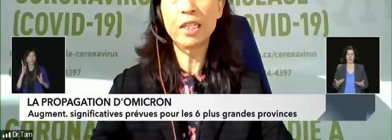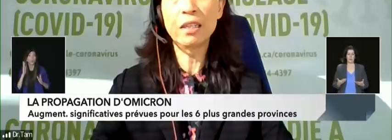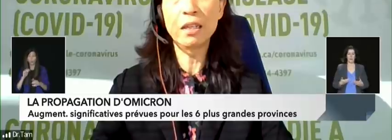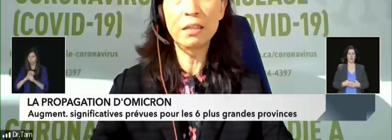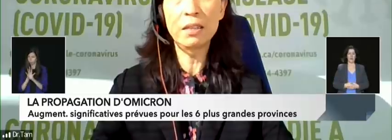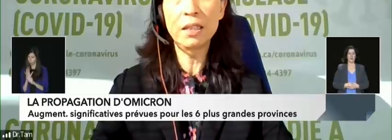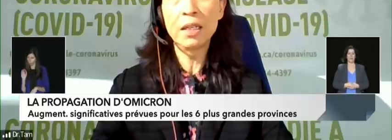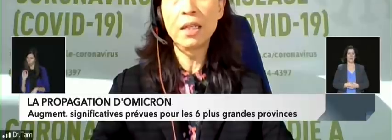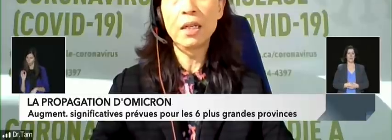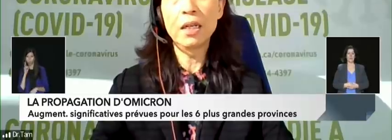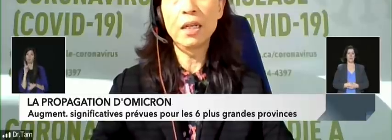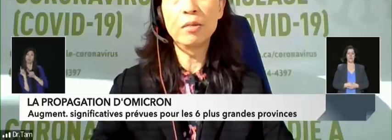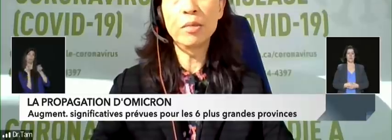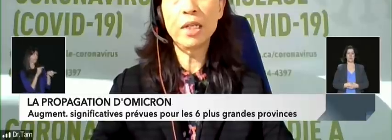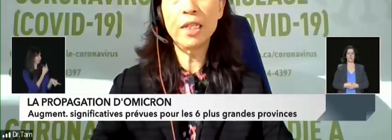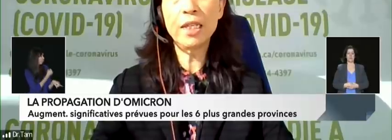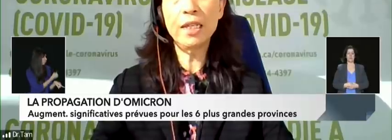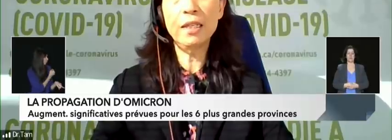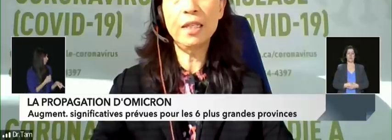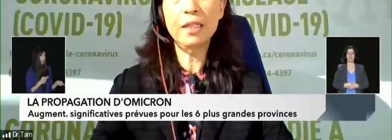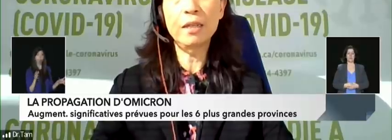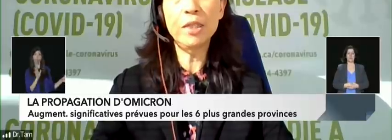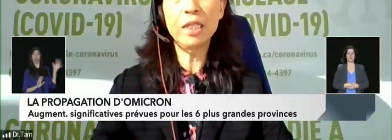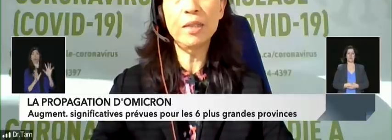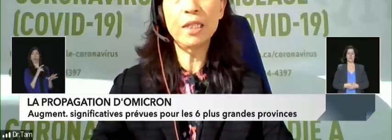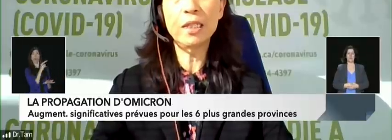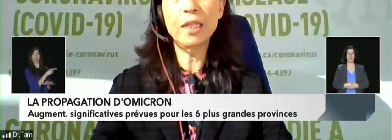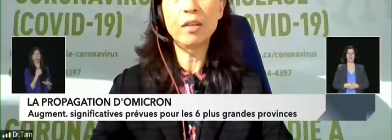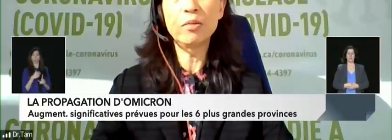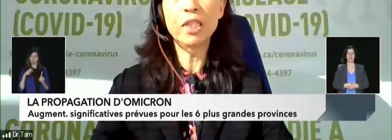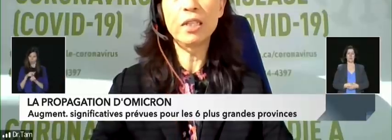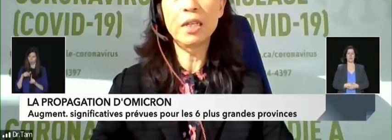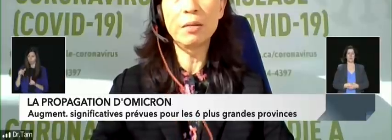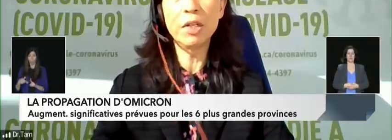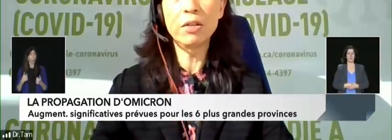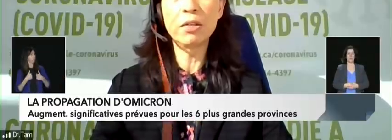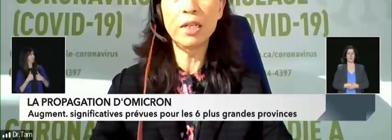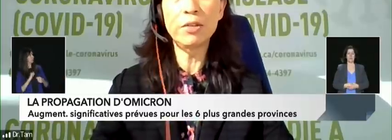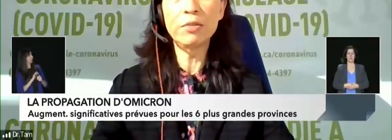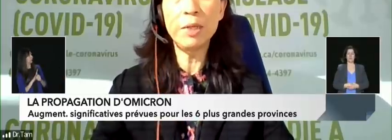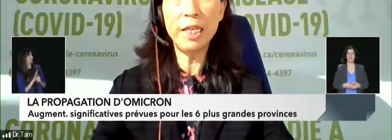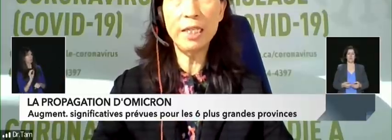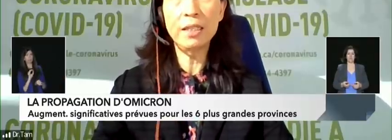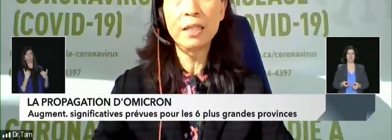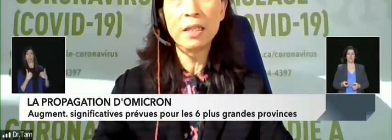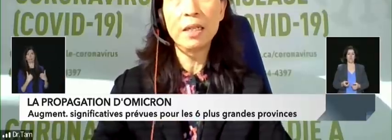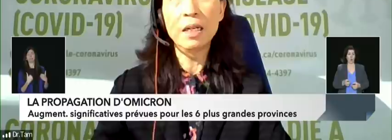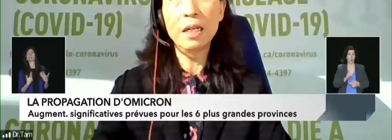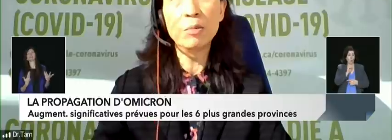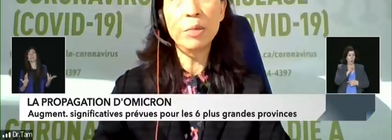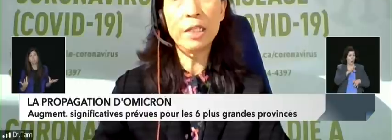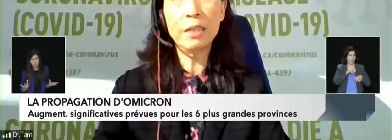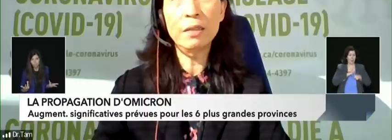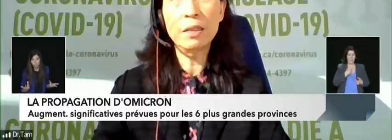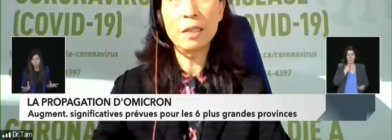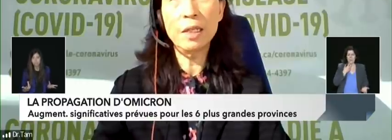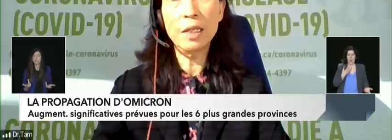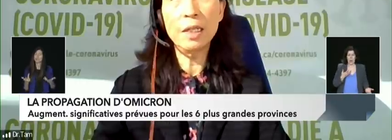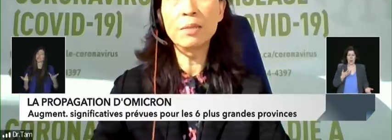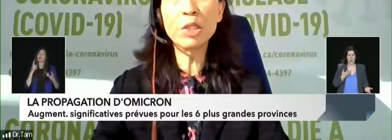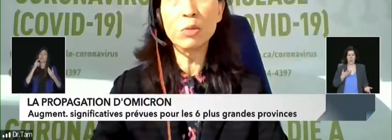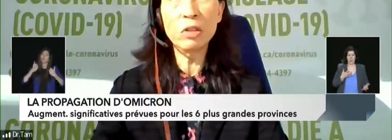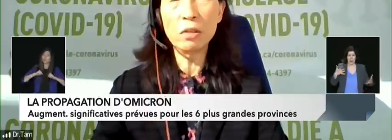variant and others. And I think sometimes it does help with local level planning, but